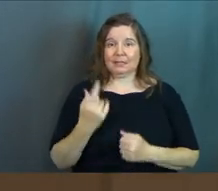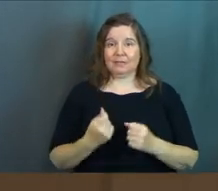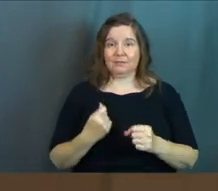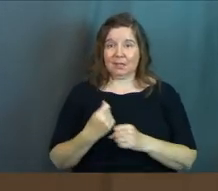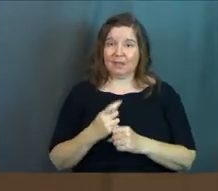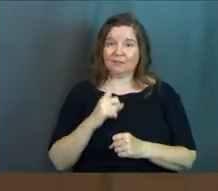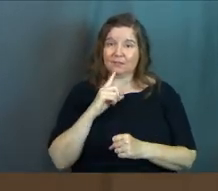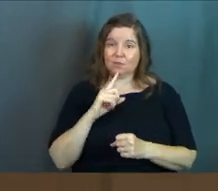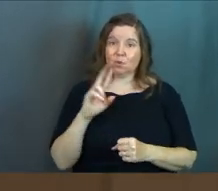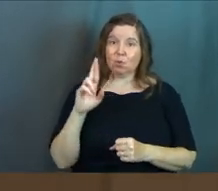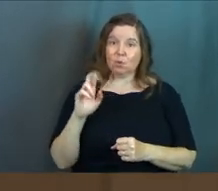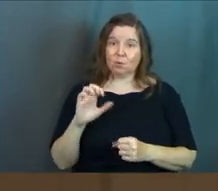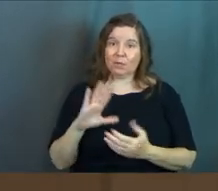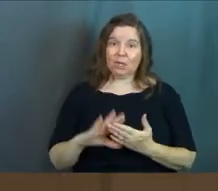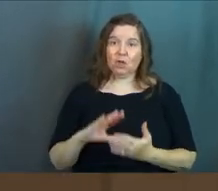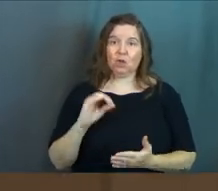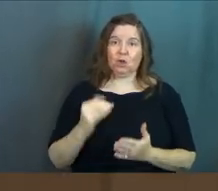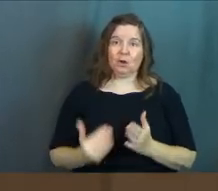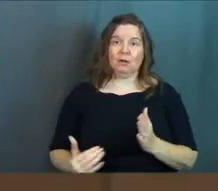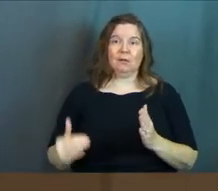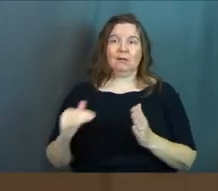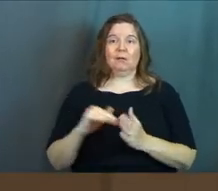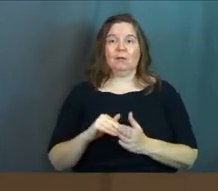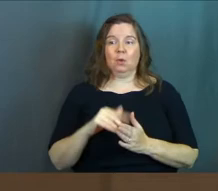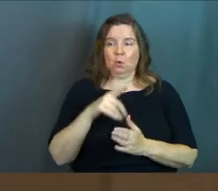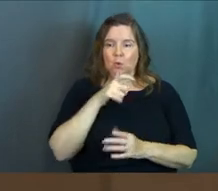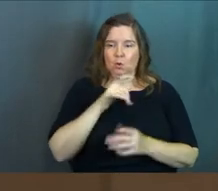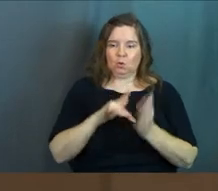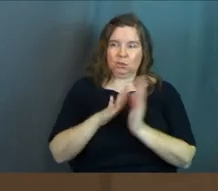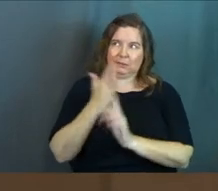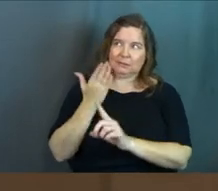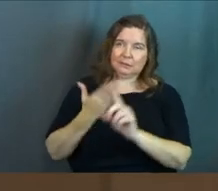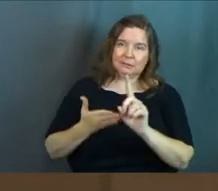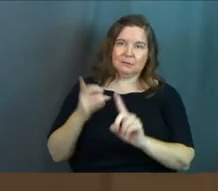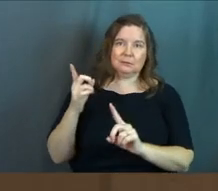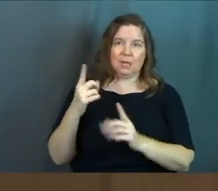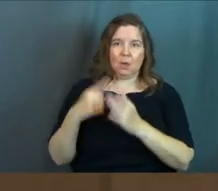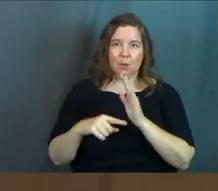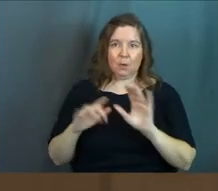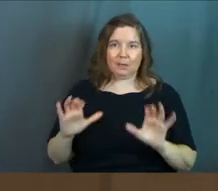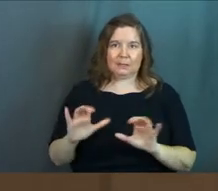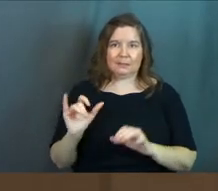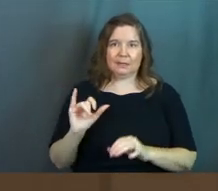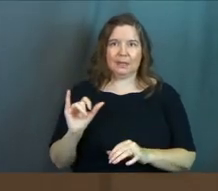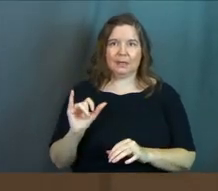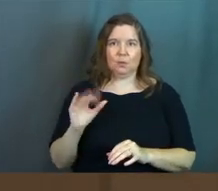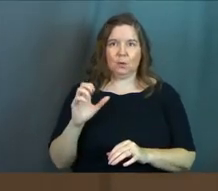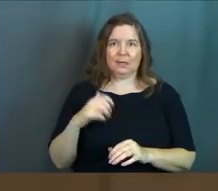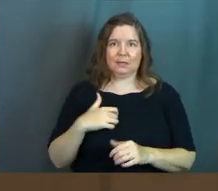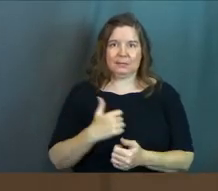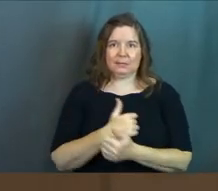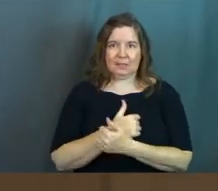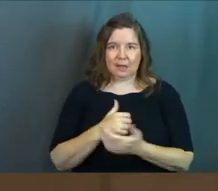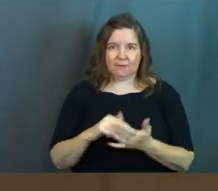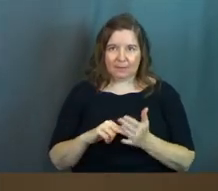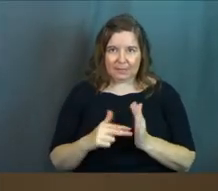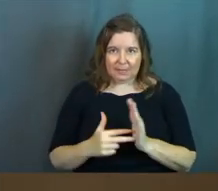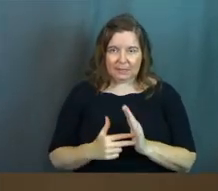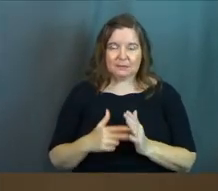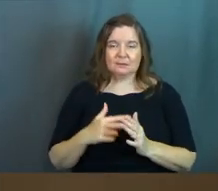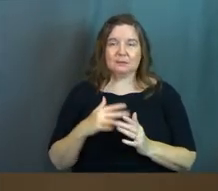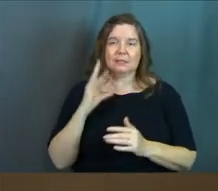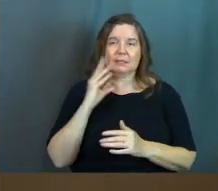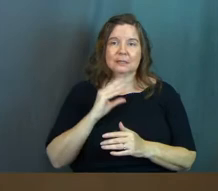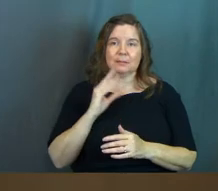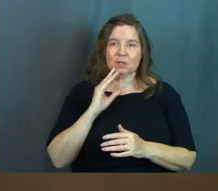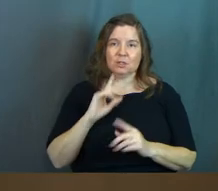I've had to relearn, um, who Jesus is and what he is like, what his love means. Um,